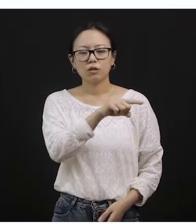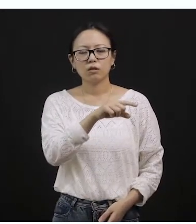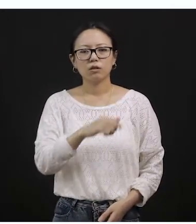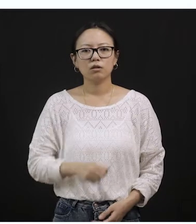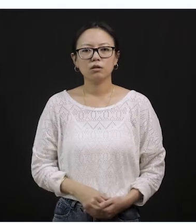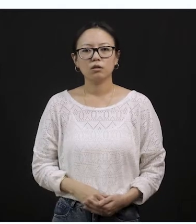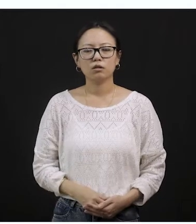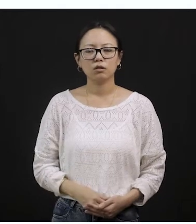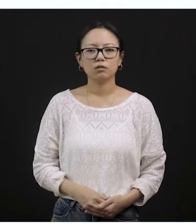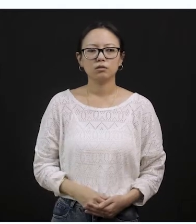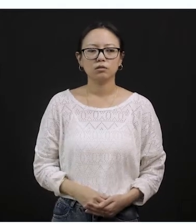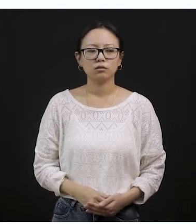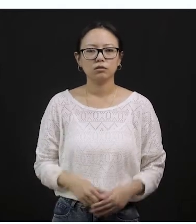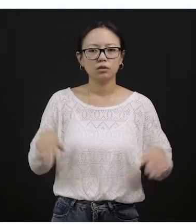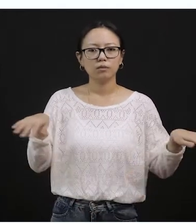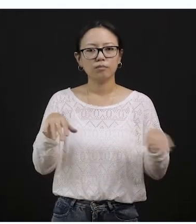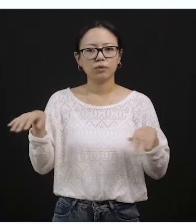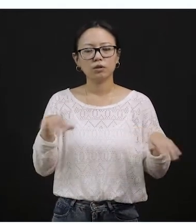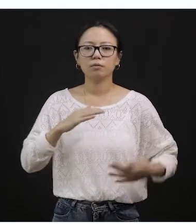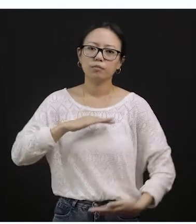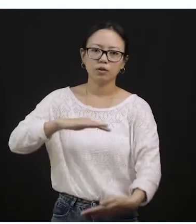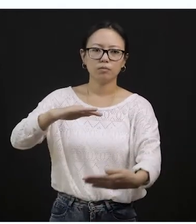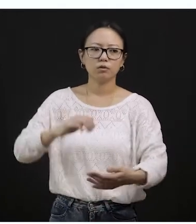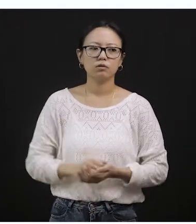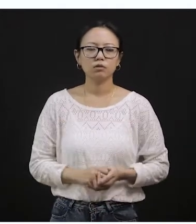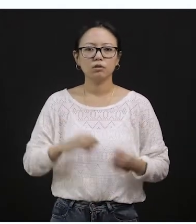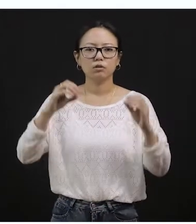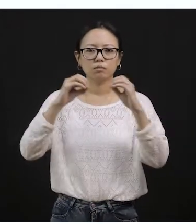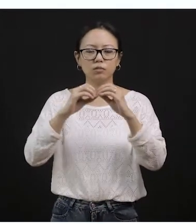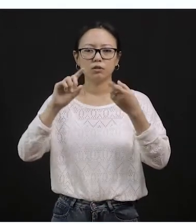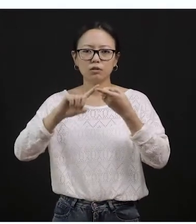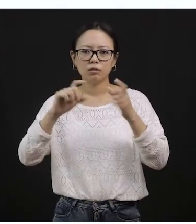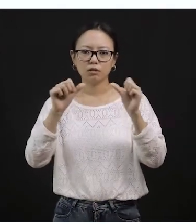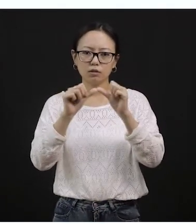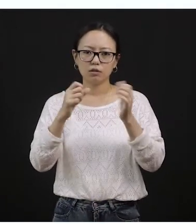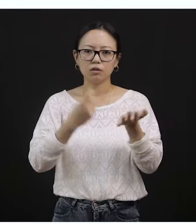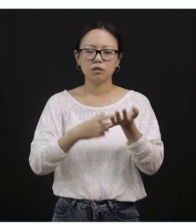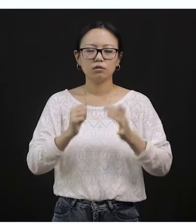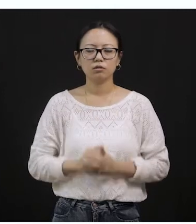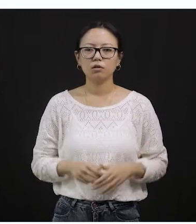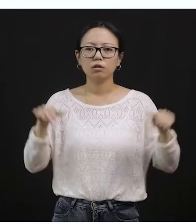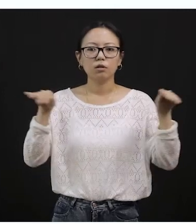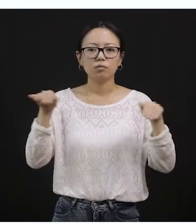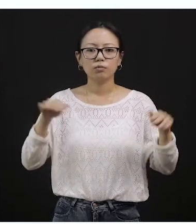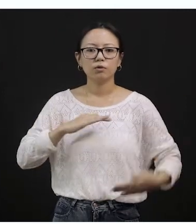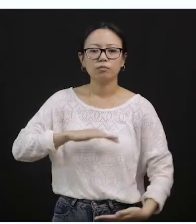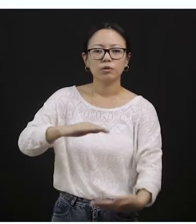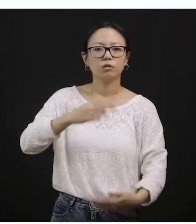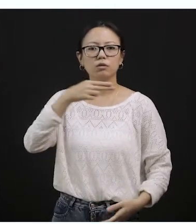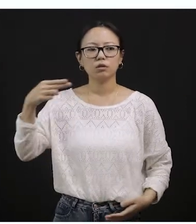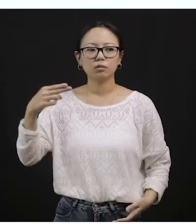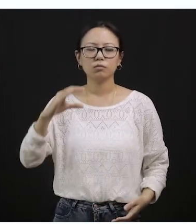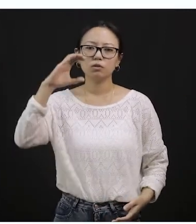a baby of a bear, B-E-A-R, bear and it is called as cup, right? C-U